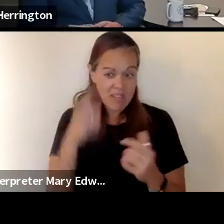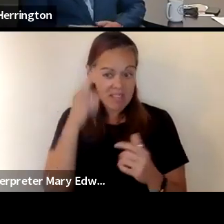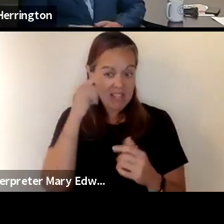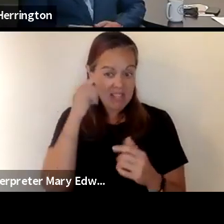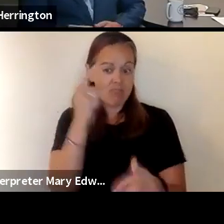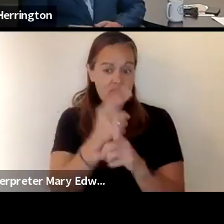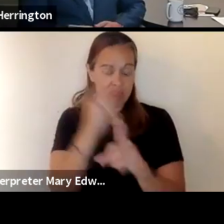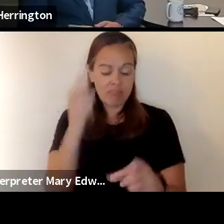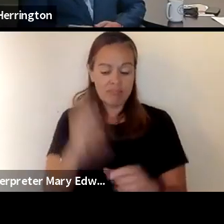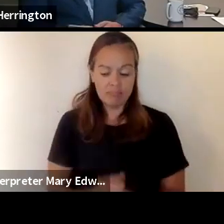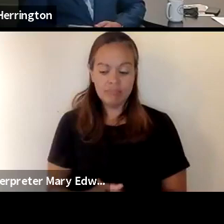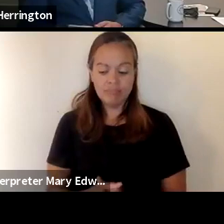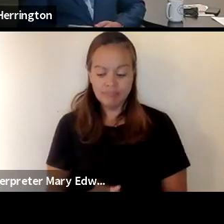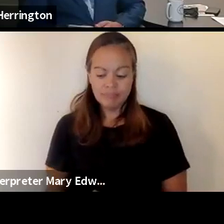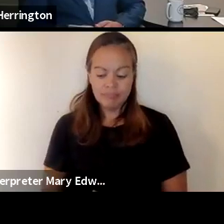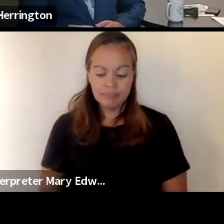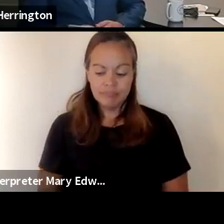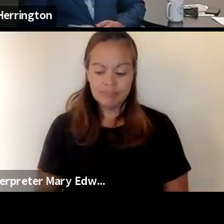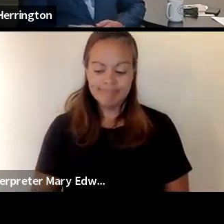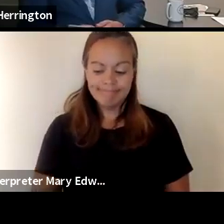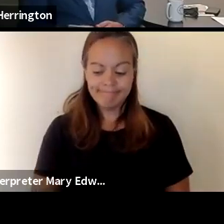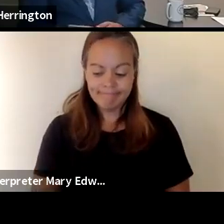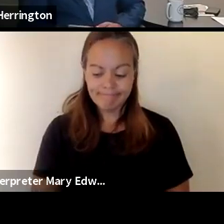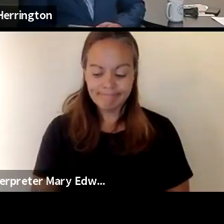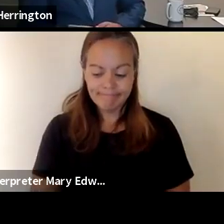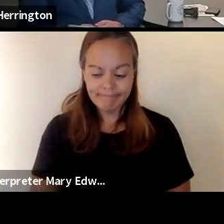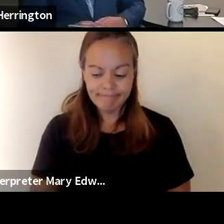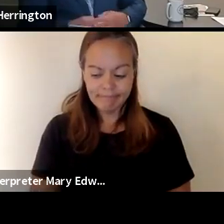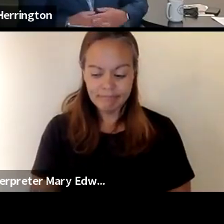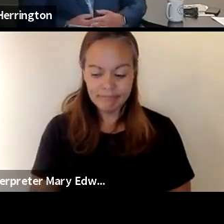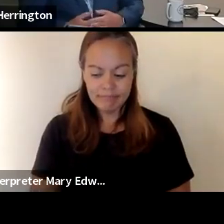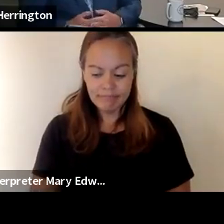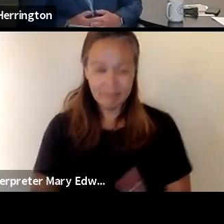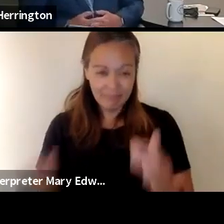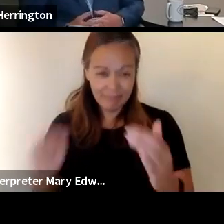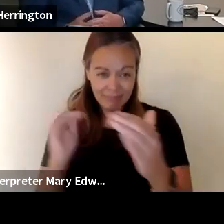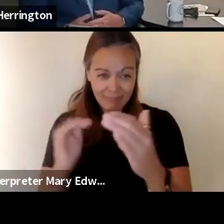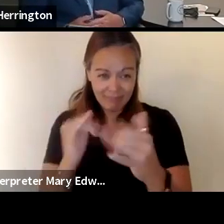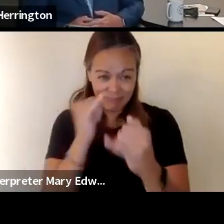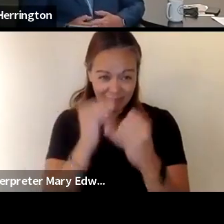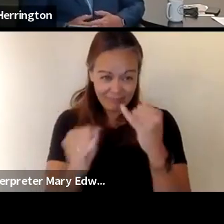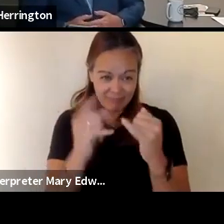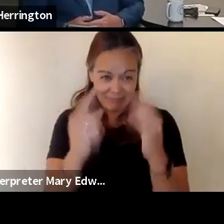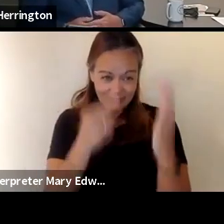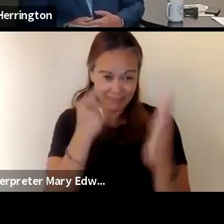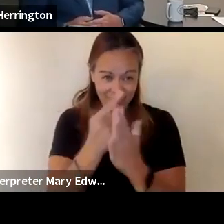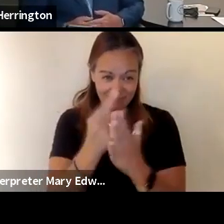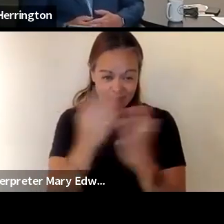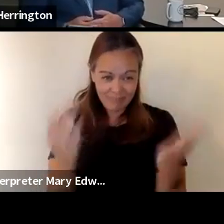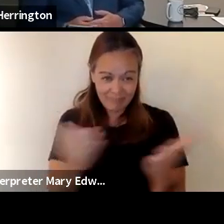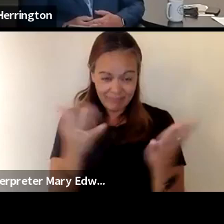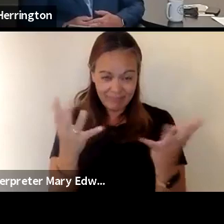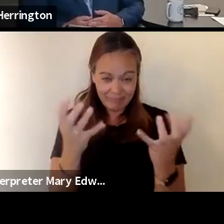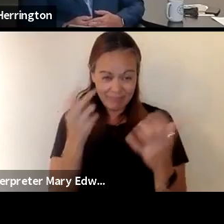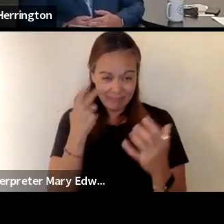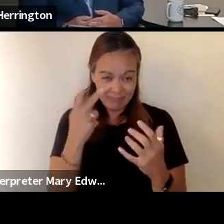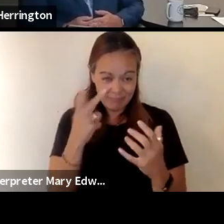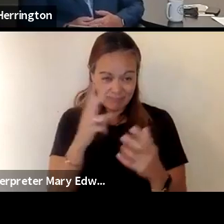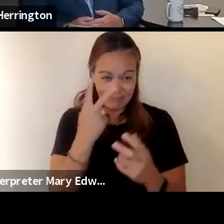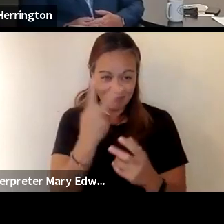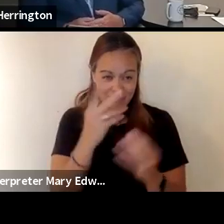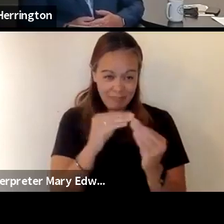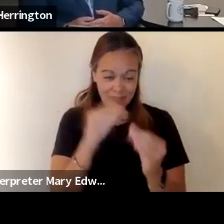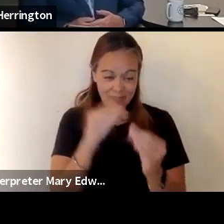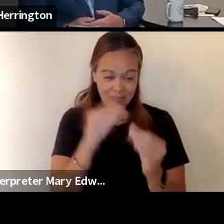thank you okay we are getting close to the end of the hour here so i want to see if we can get a couple more